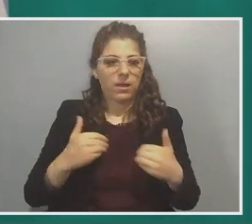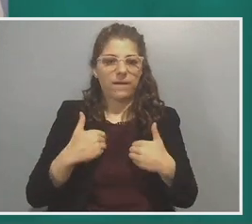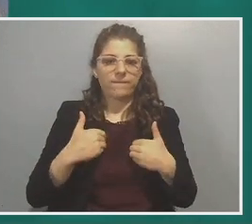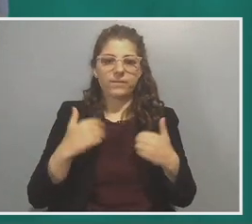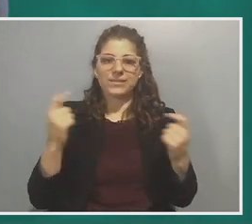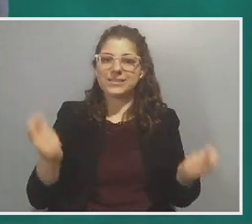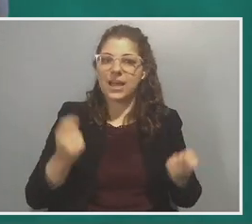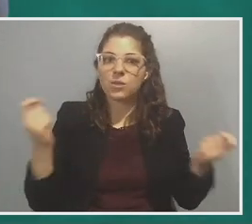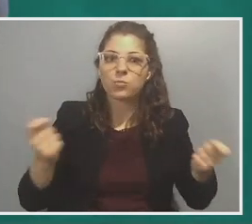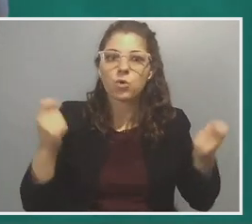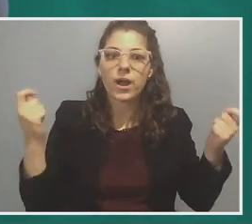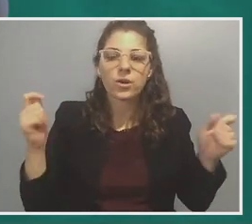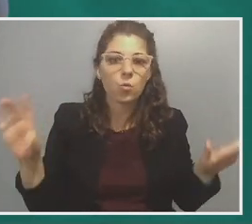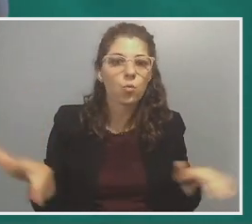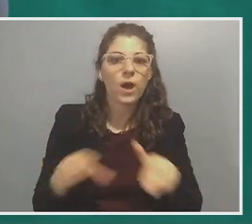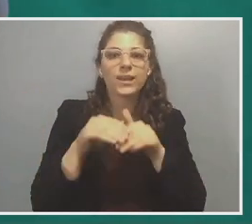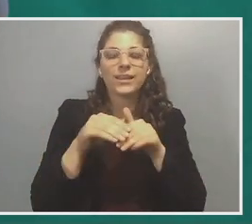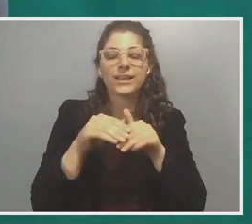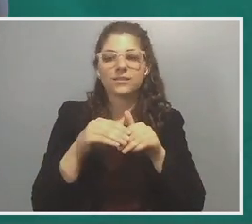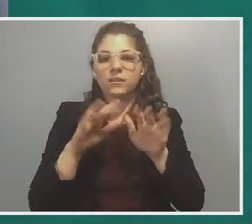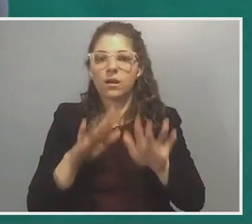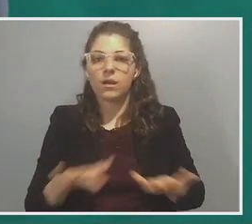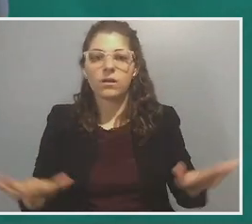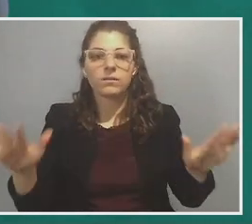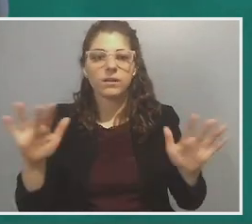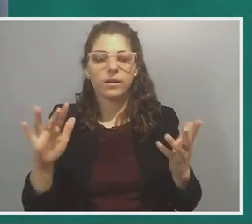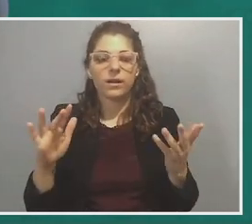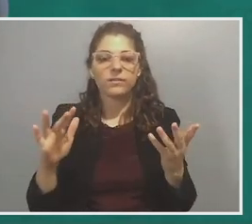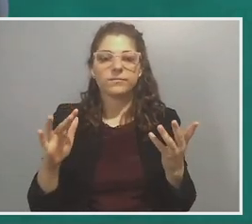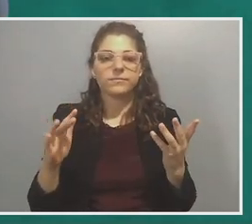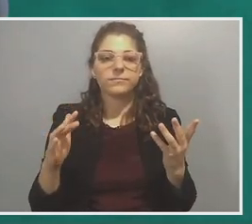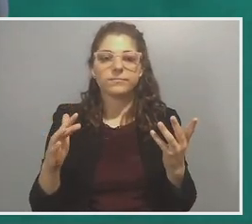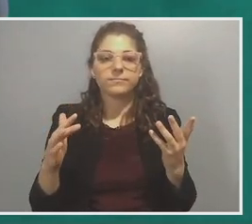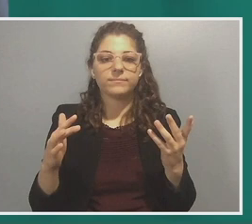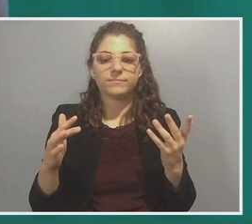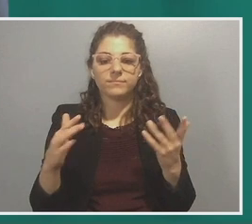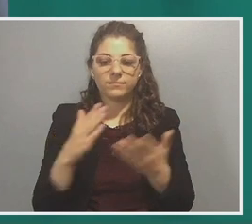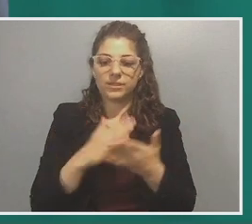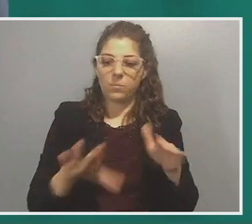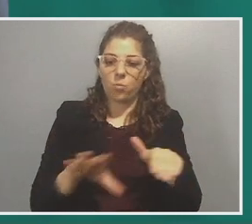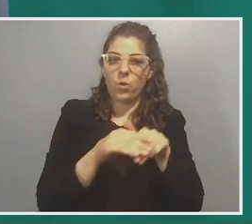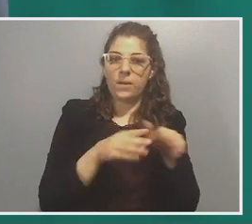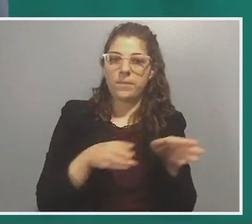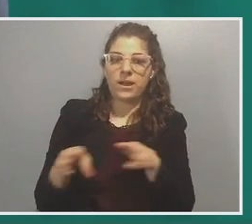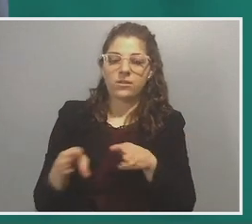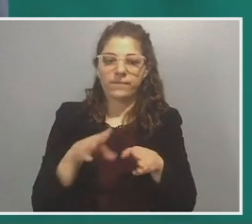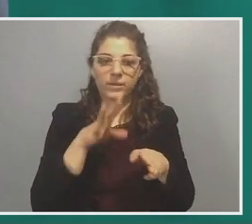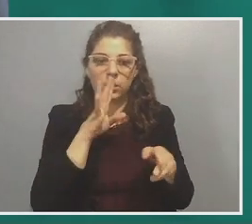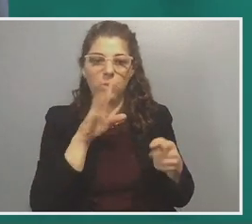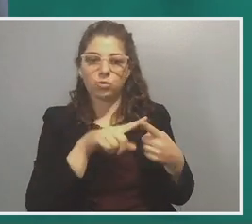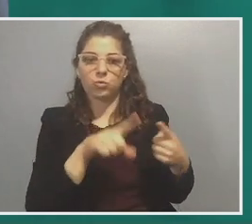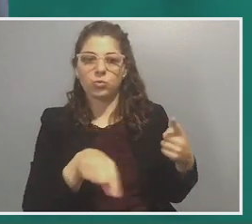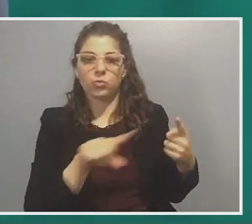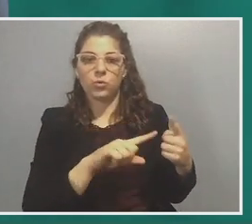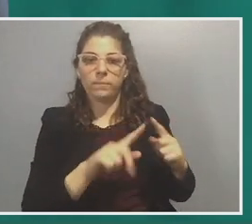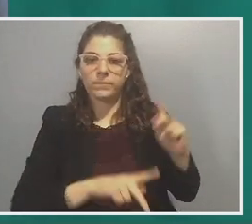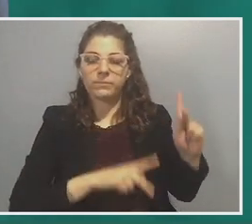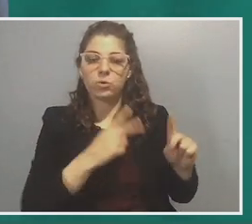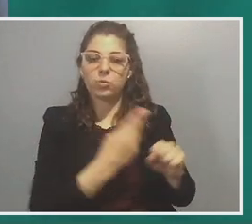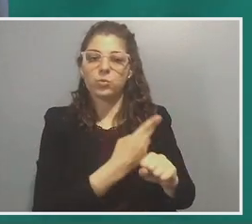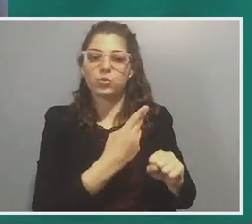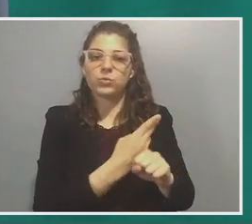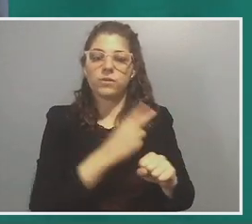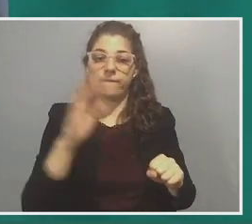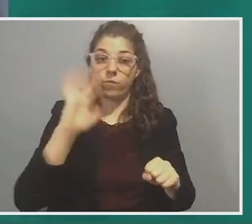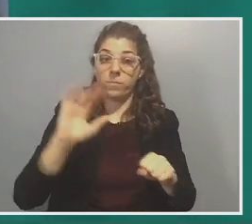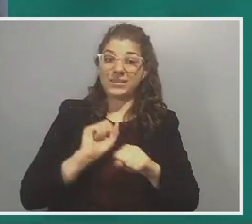these weddings and occasions and, and some, uh, wedding planners I've even spoken to said that there are people who use the former slave